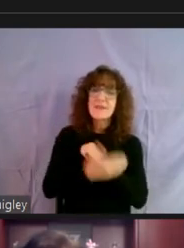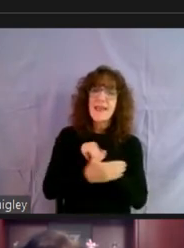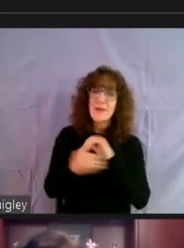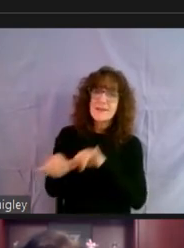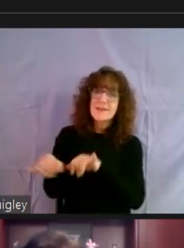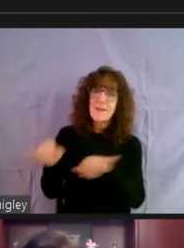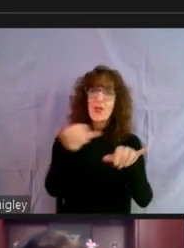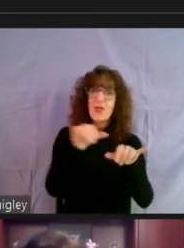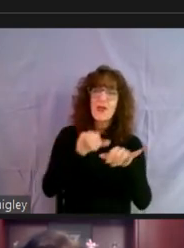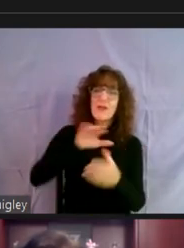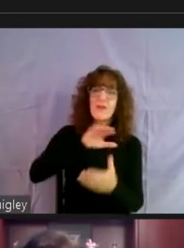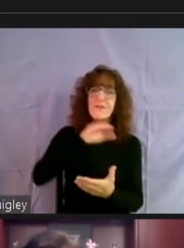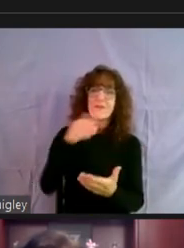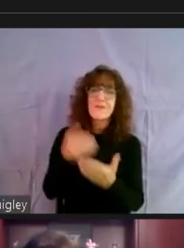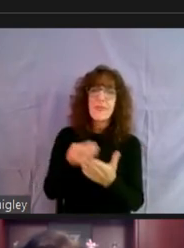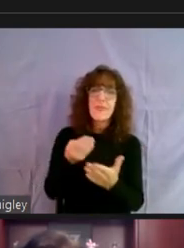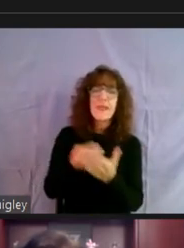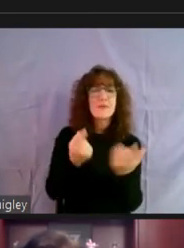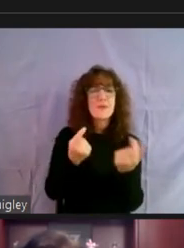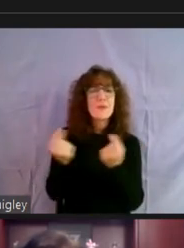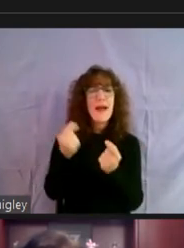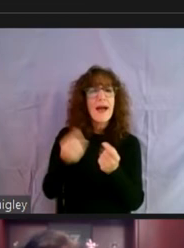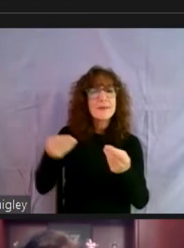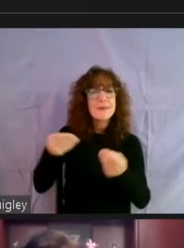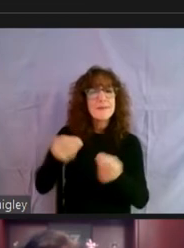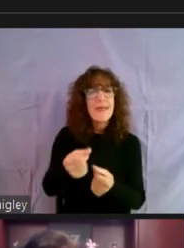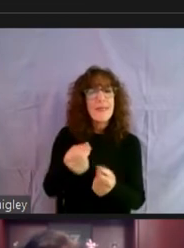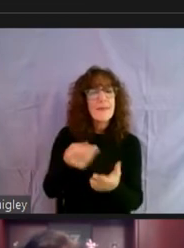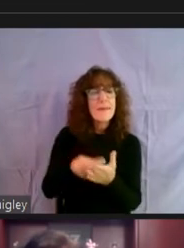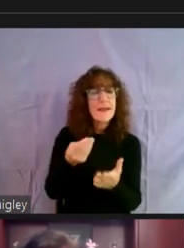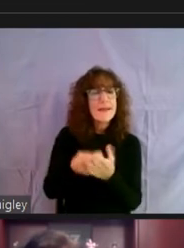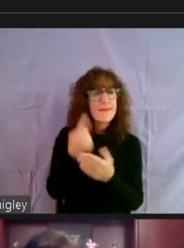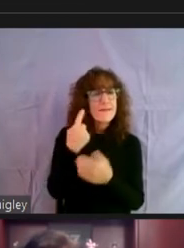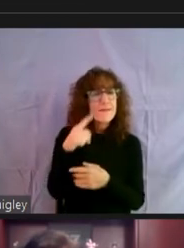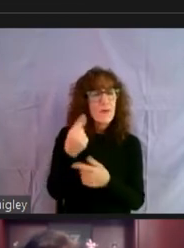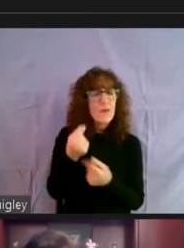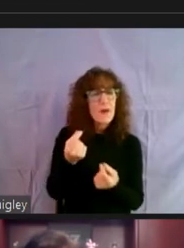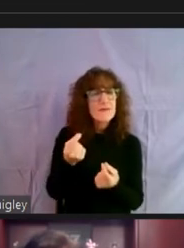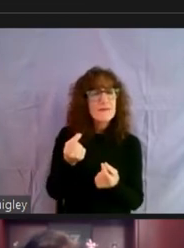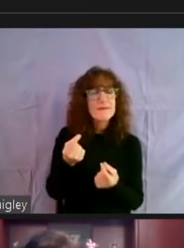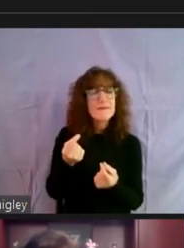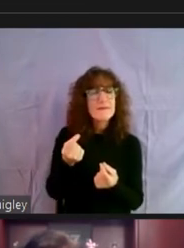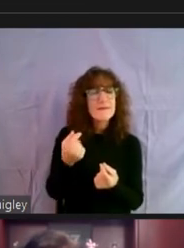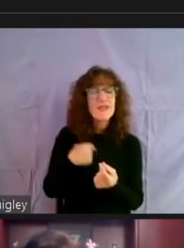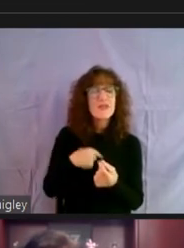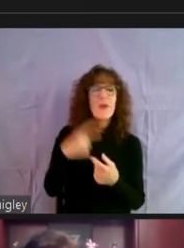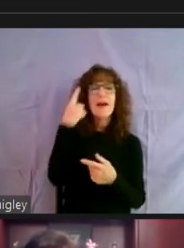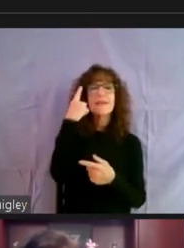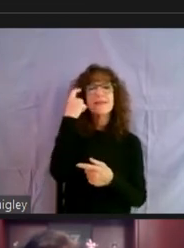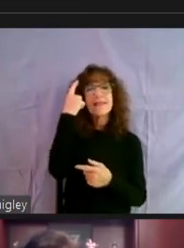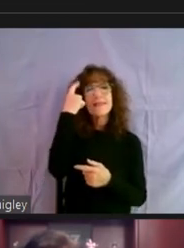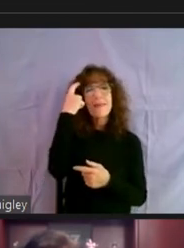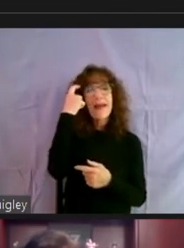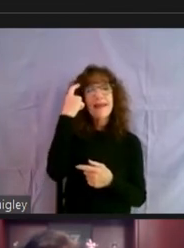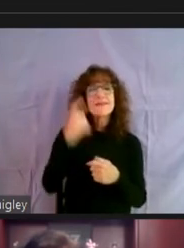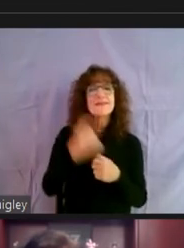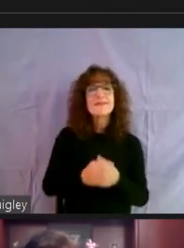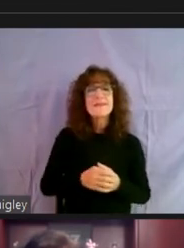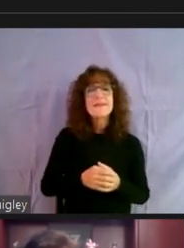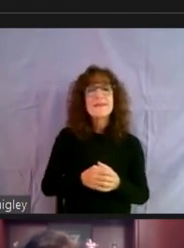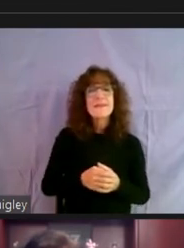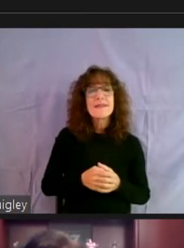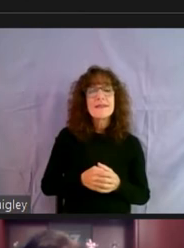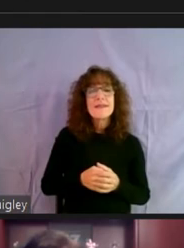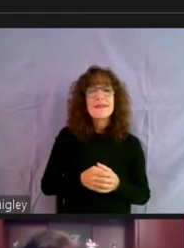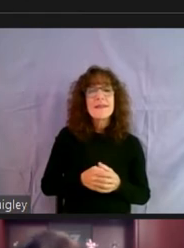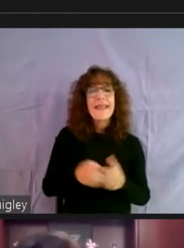And the question is, how do you spend that money? And I, I suspect that, um, the demand